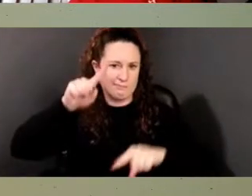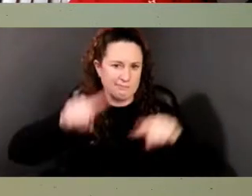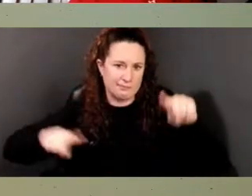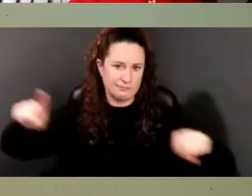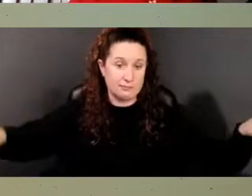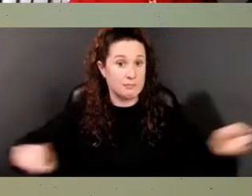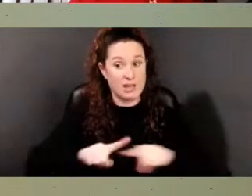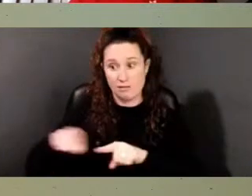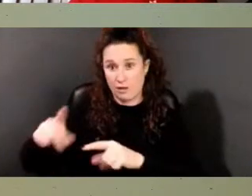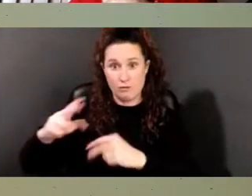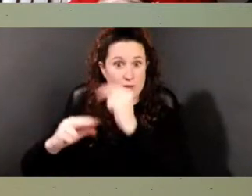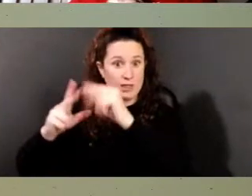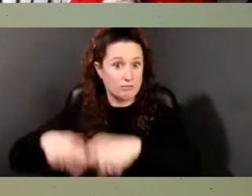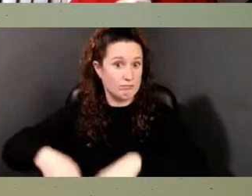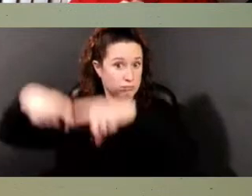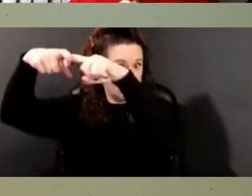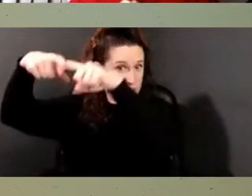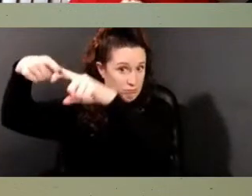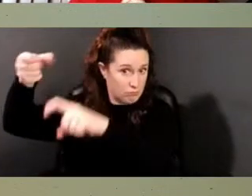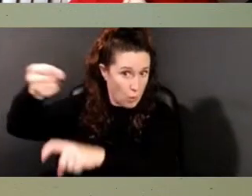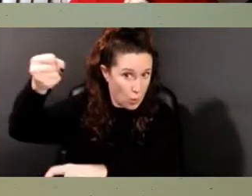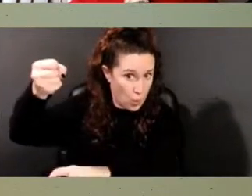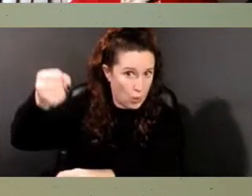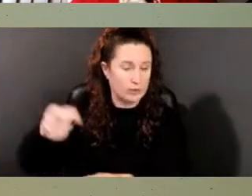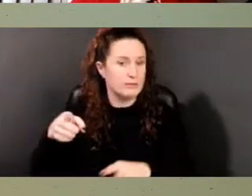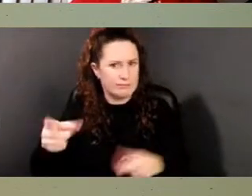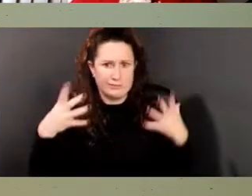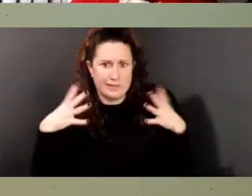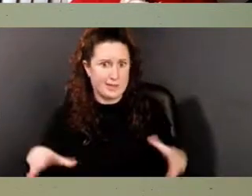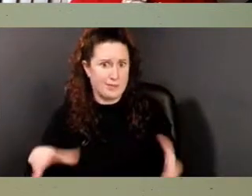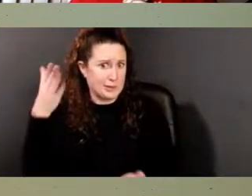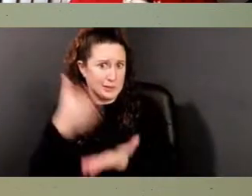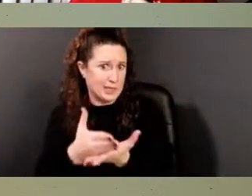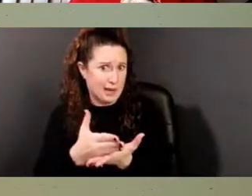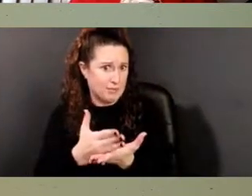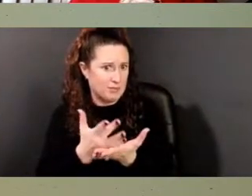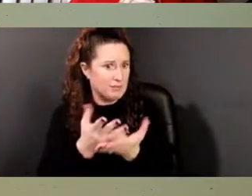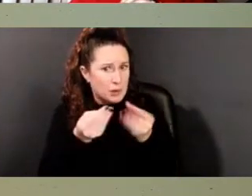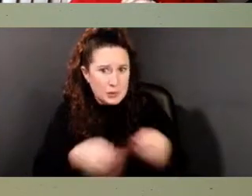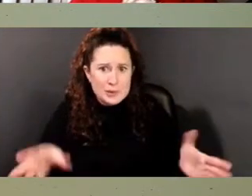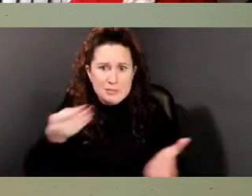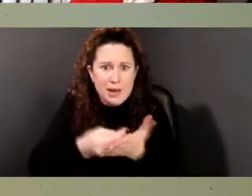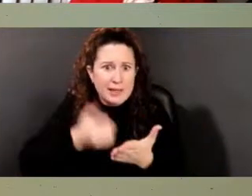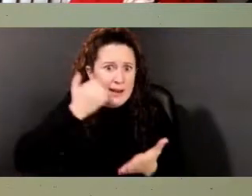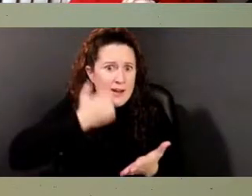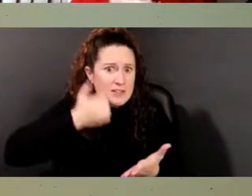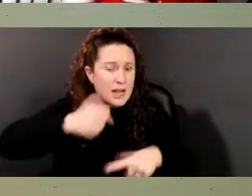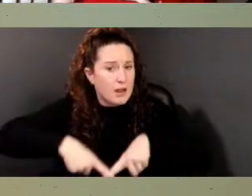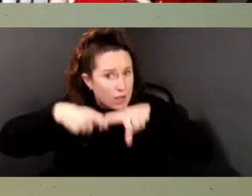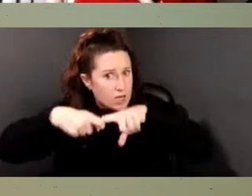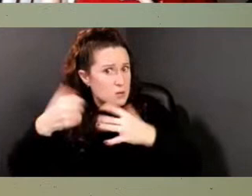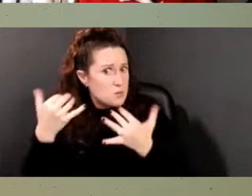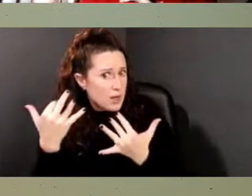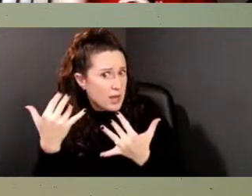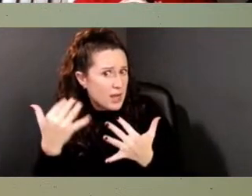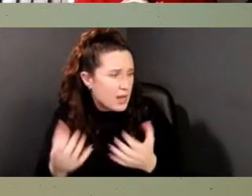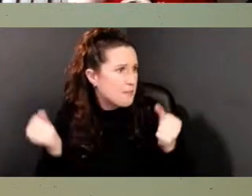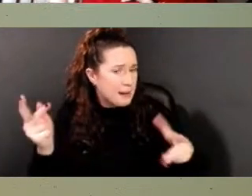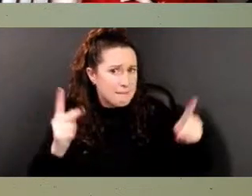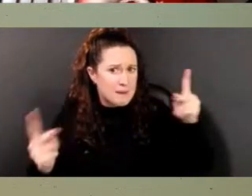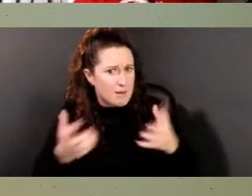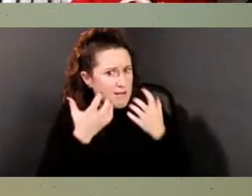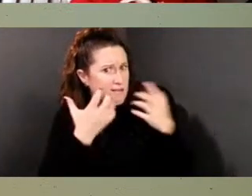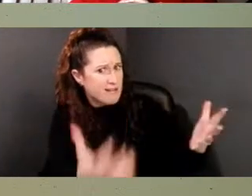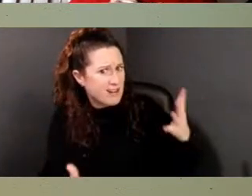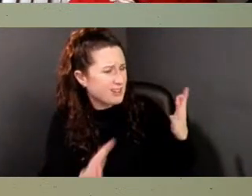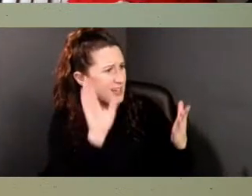they didn't want to stop because they were losing thousands, if not millions of dollars a day. And there was an outcry from these folks to say, okay, we just got to keep